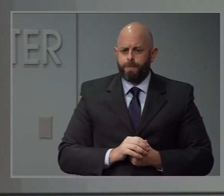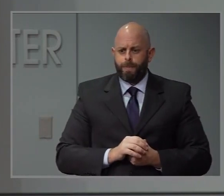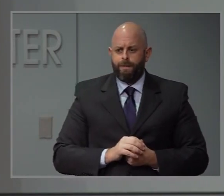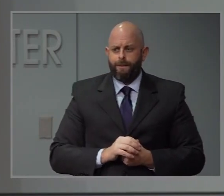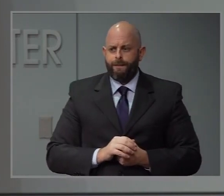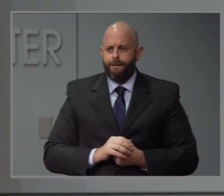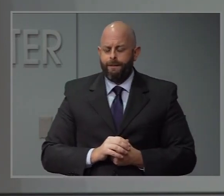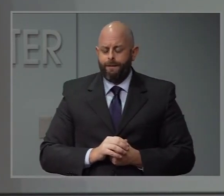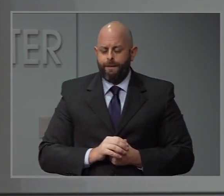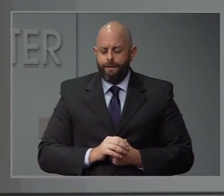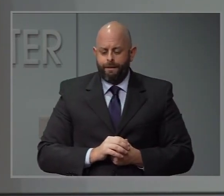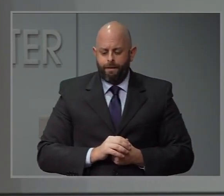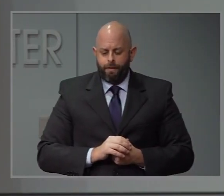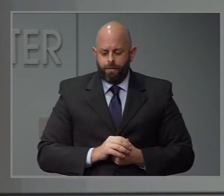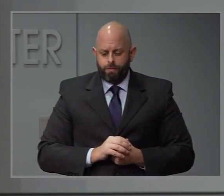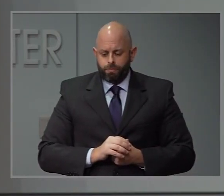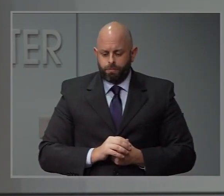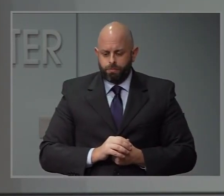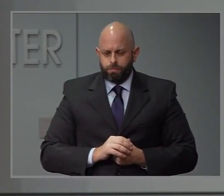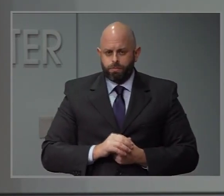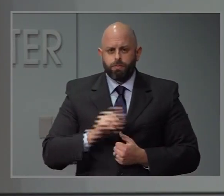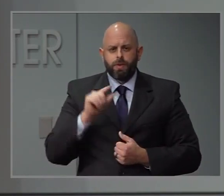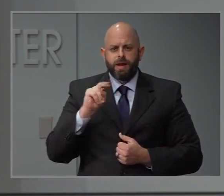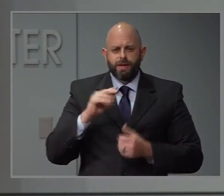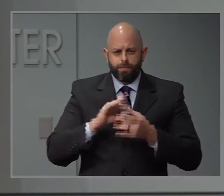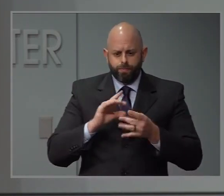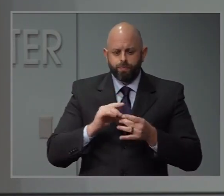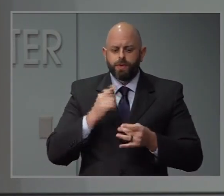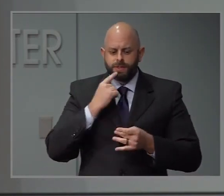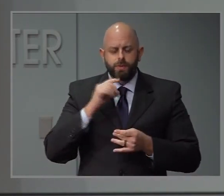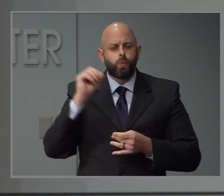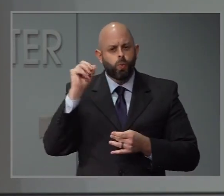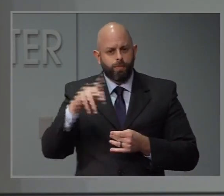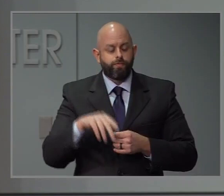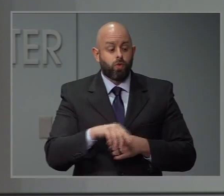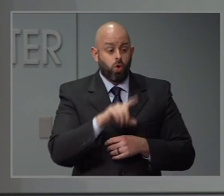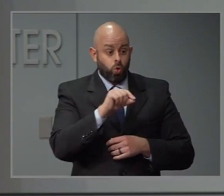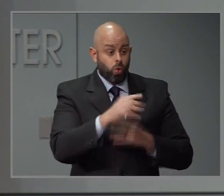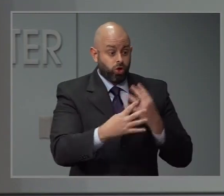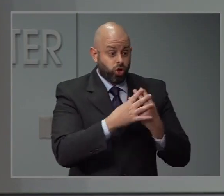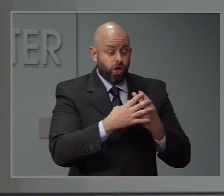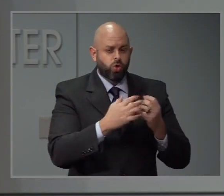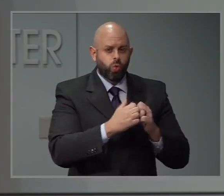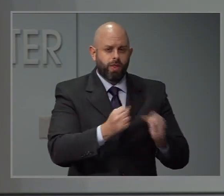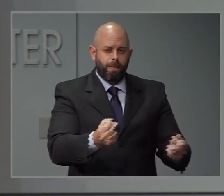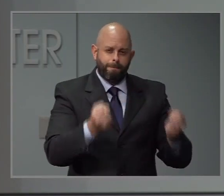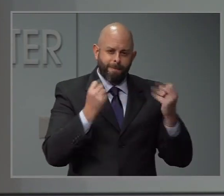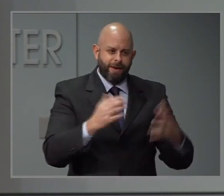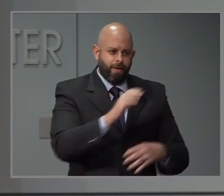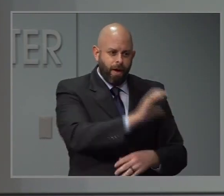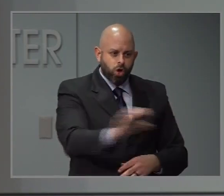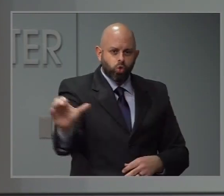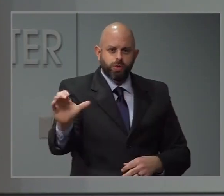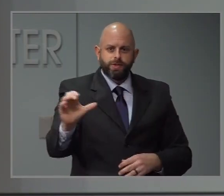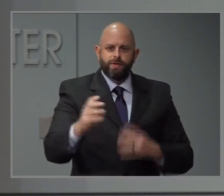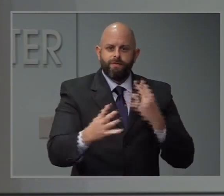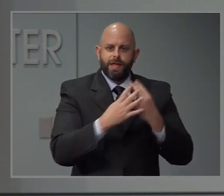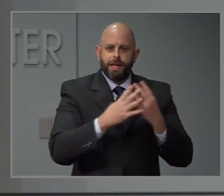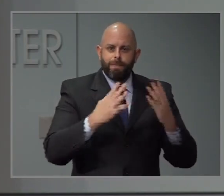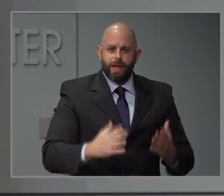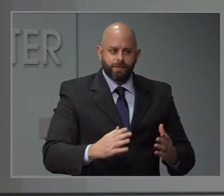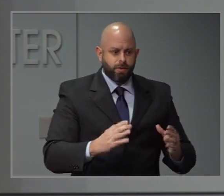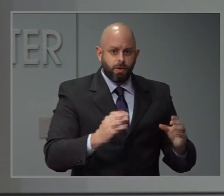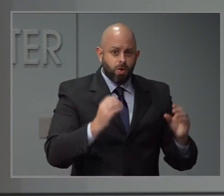So you're saying basically that 20 jails with probably hundreds of inmates, no one has shown any